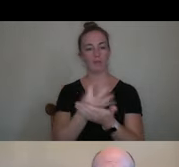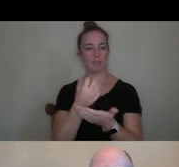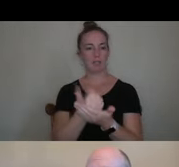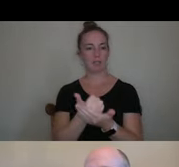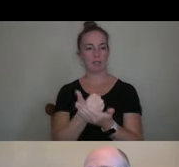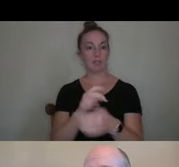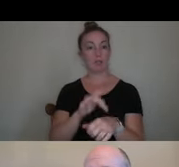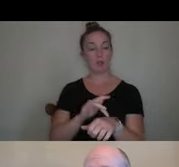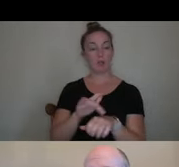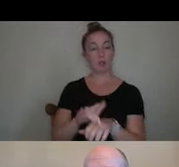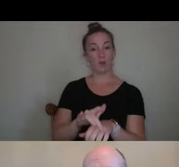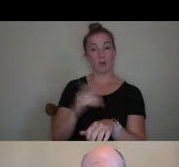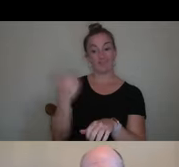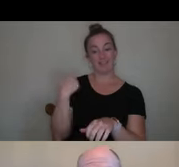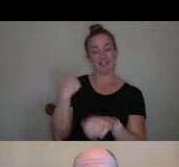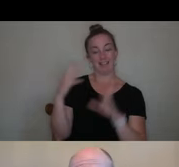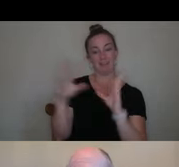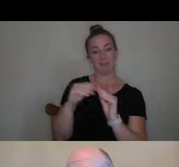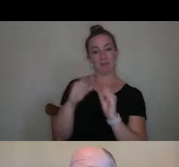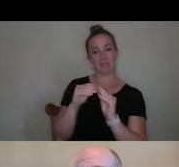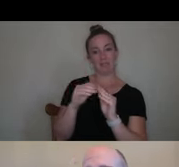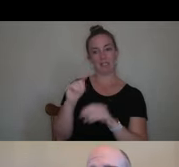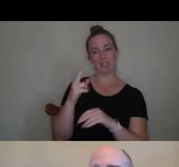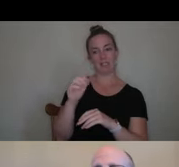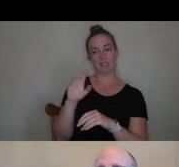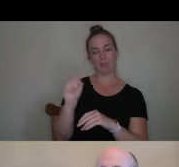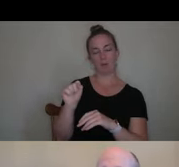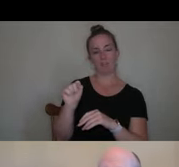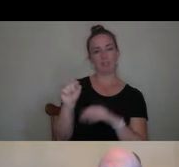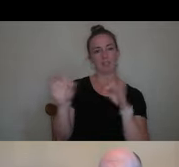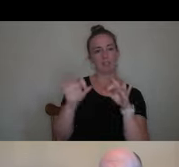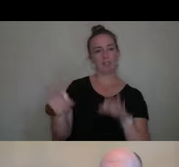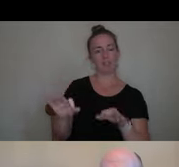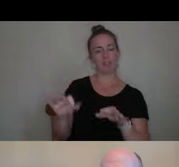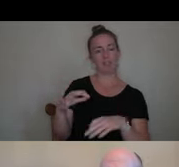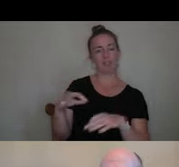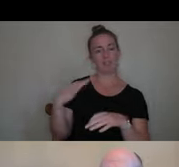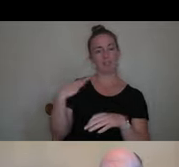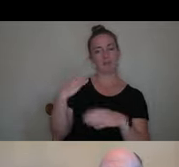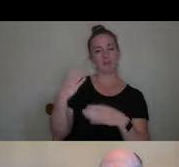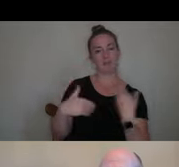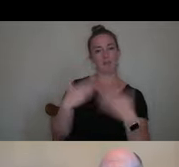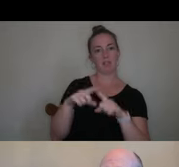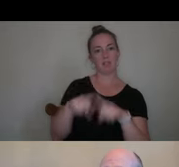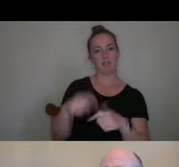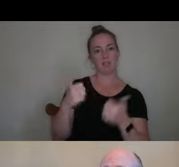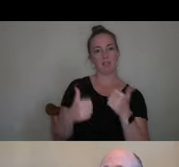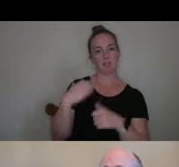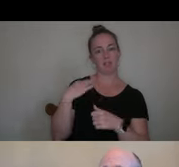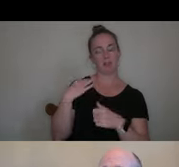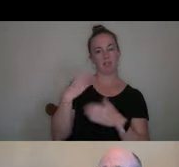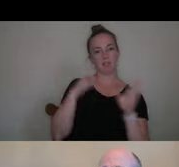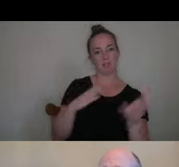in an earlier session, Thomas talked about the, the application process, depending on which application plan you use.